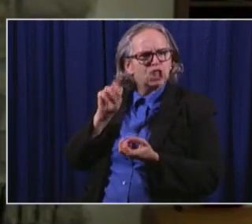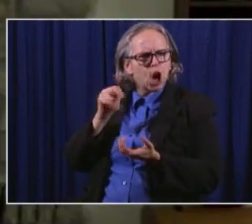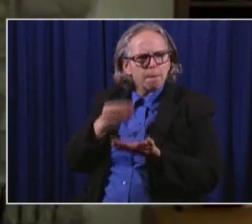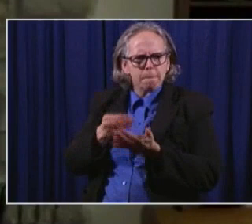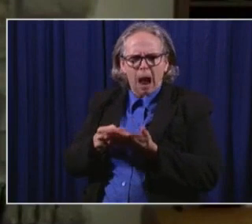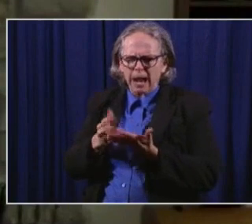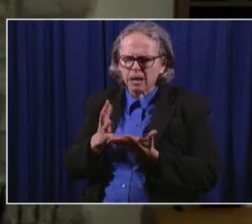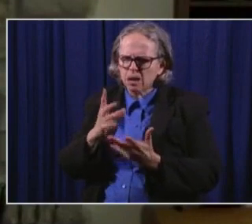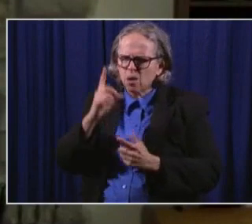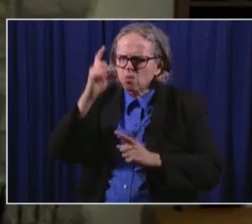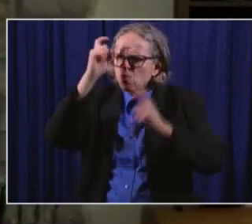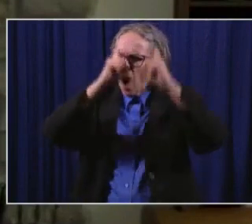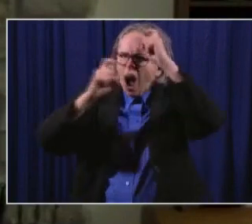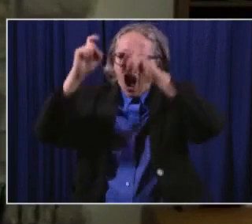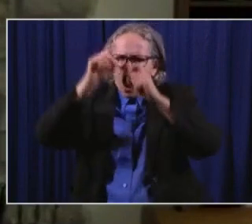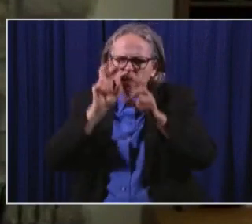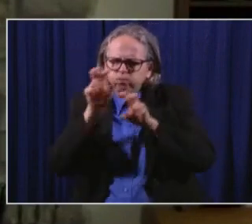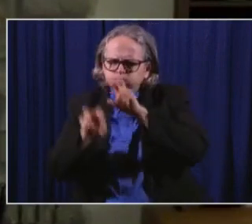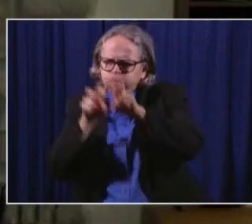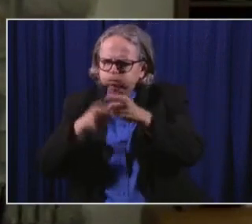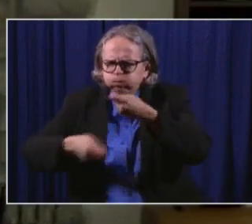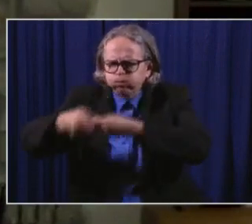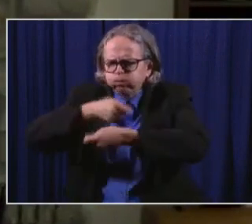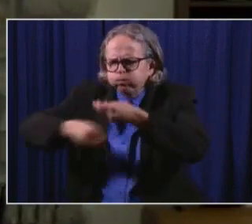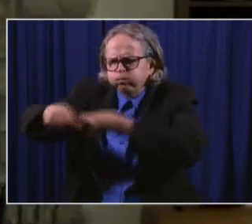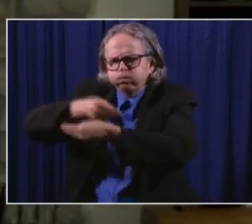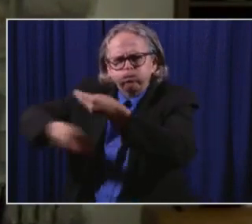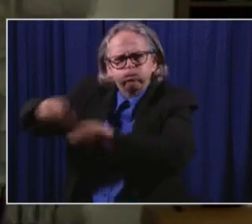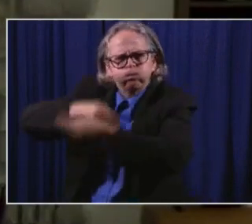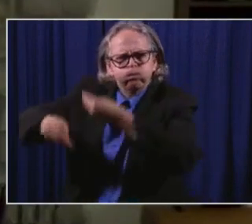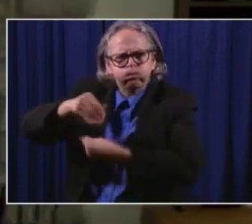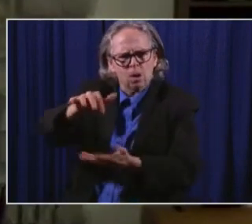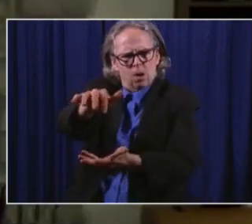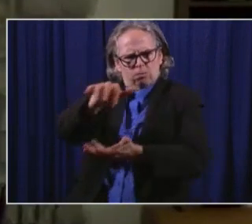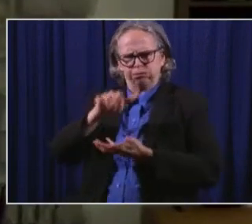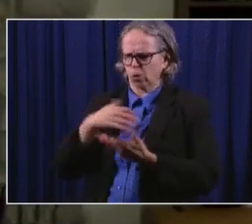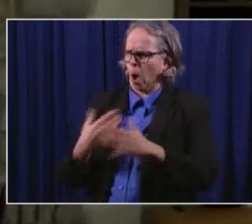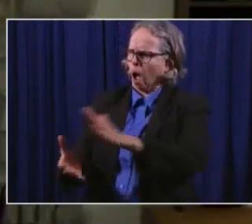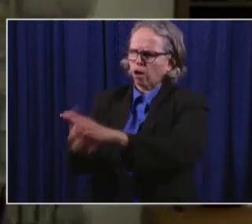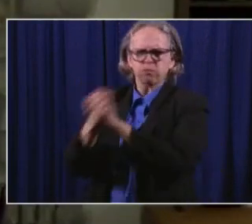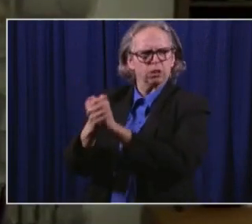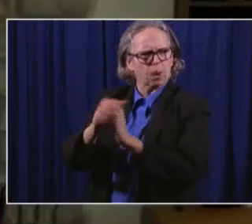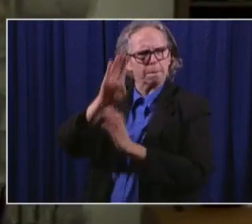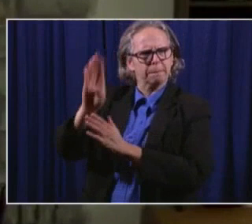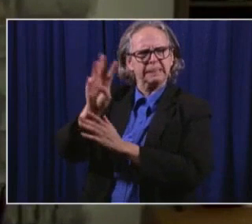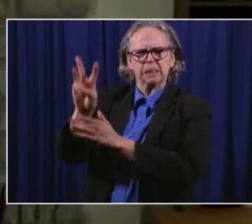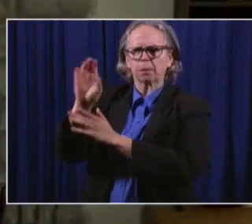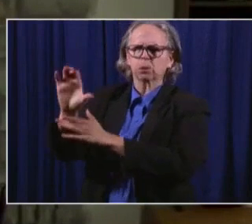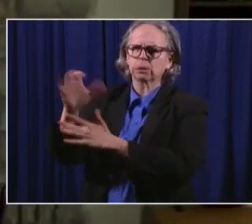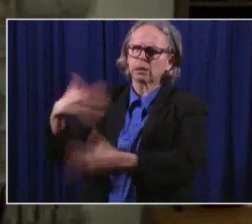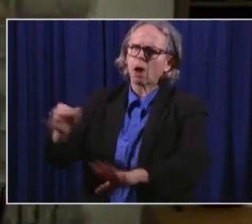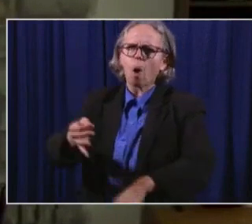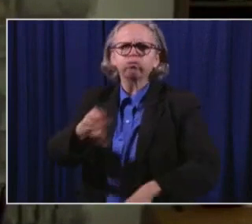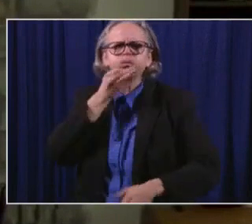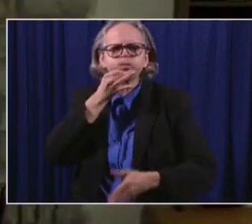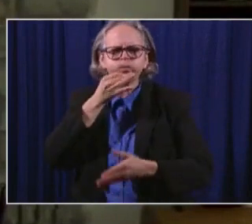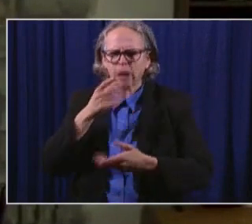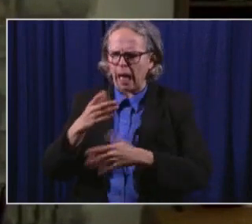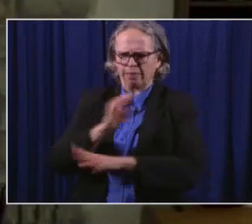I congratulate BWC. I congratulate the board. congratulate Stephanie McLeod.